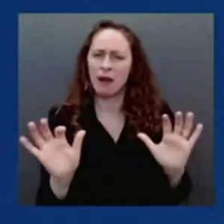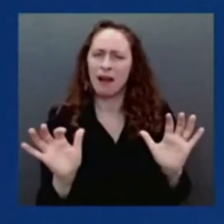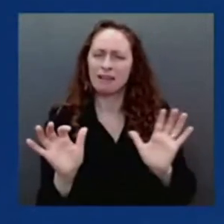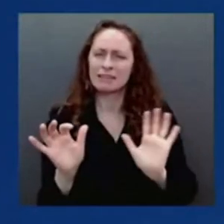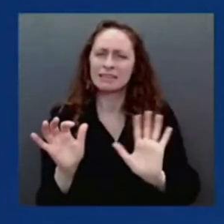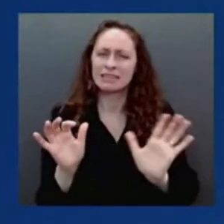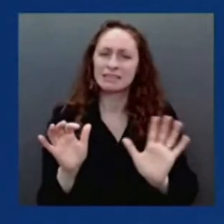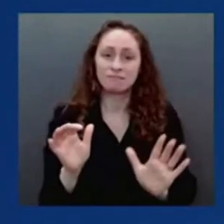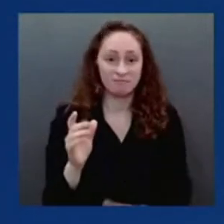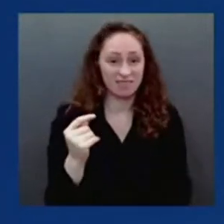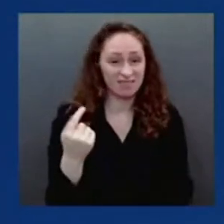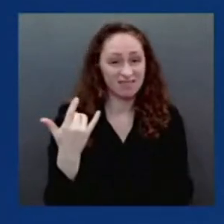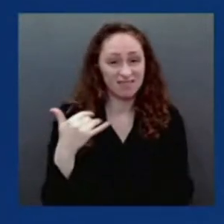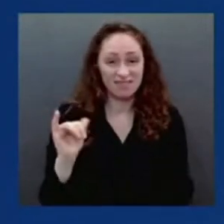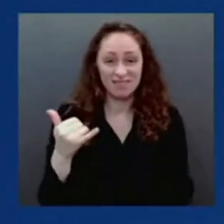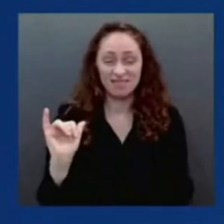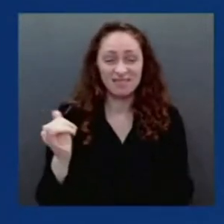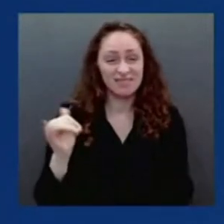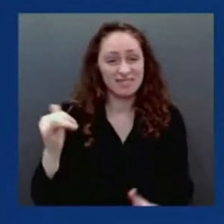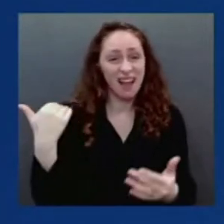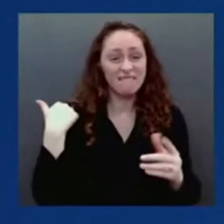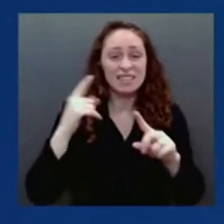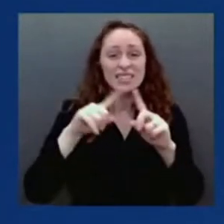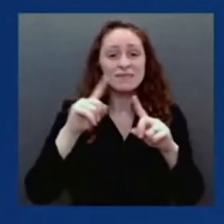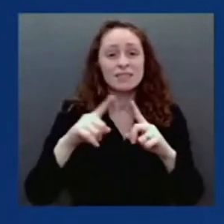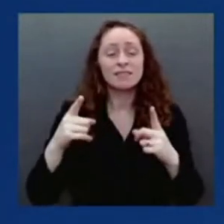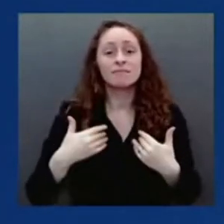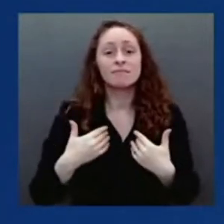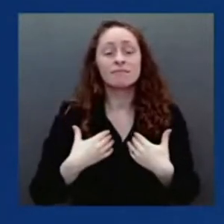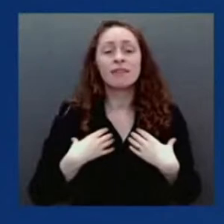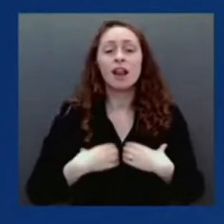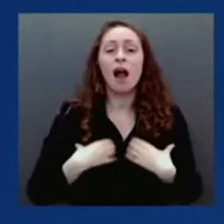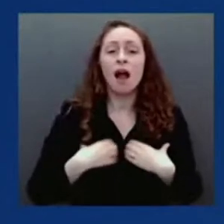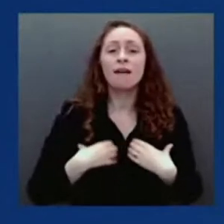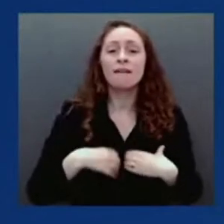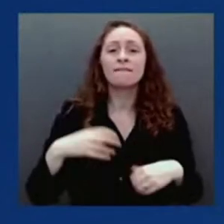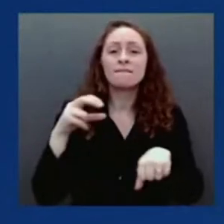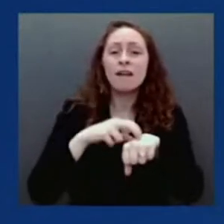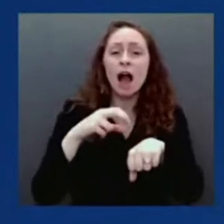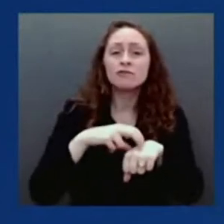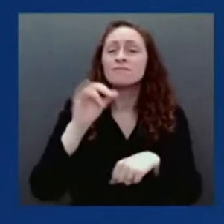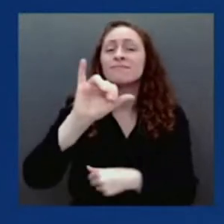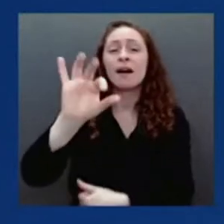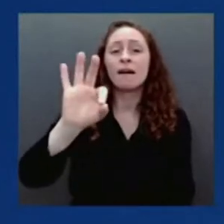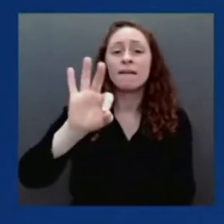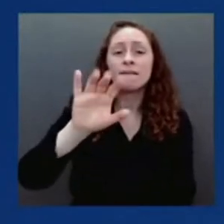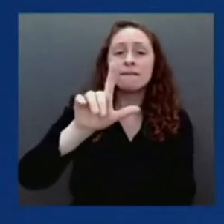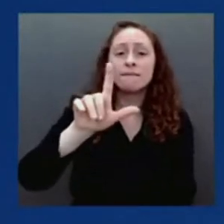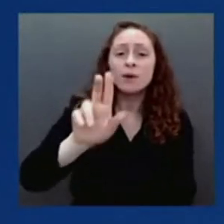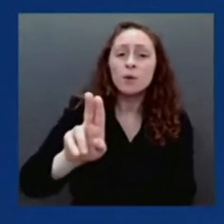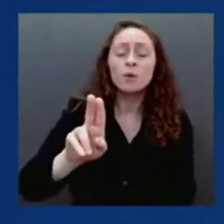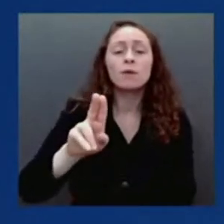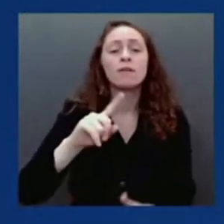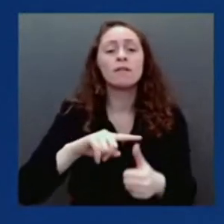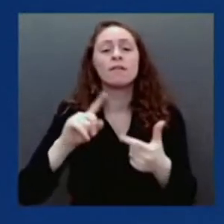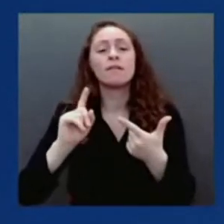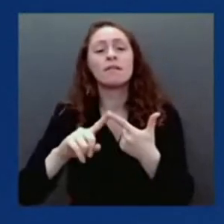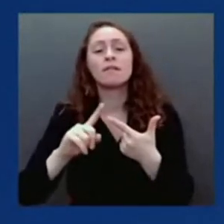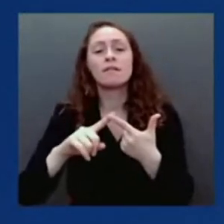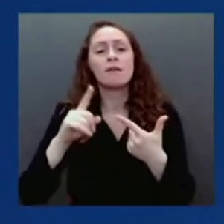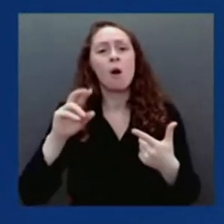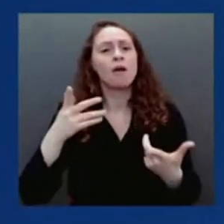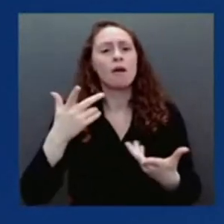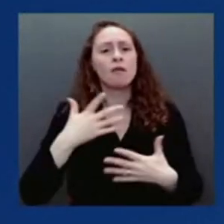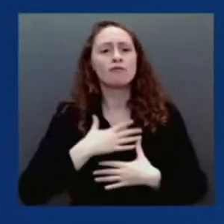And if the degree of immunity in the general community population, either through infection plus boosting,